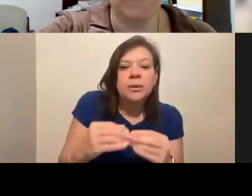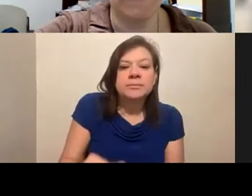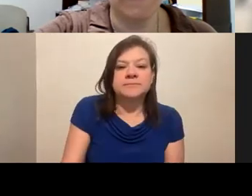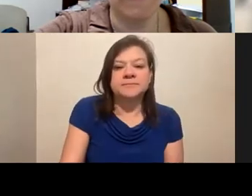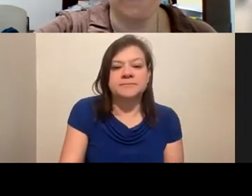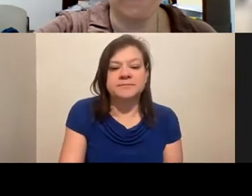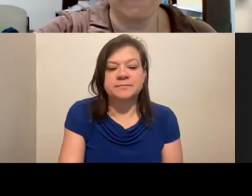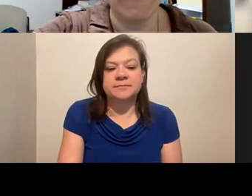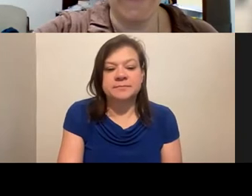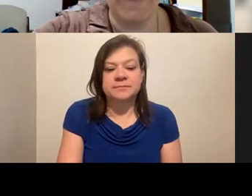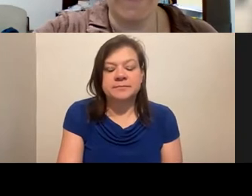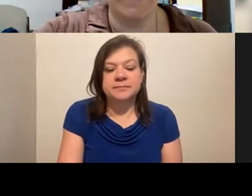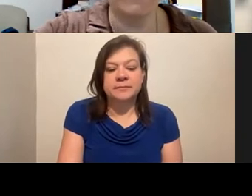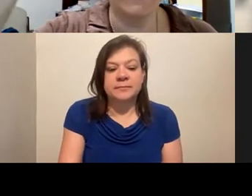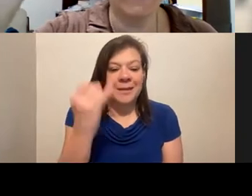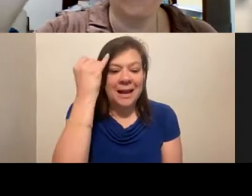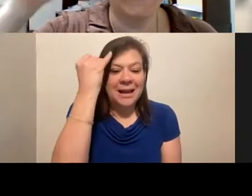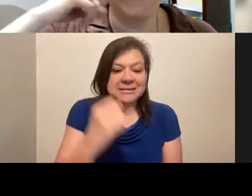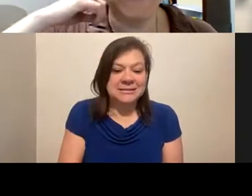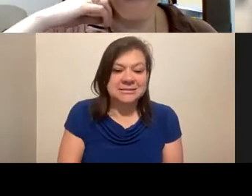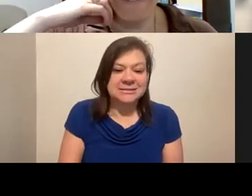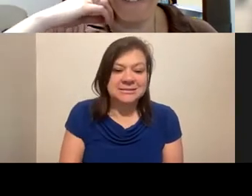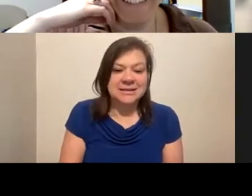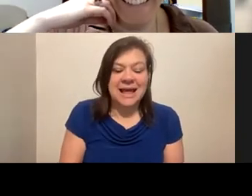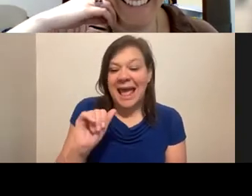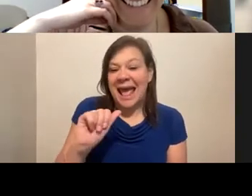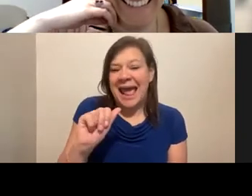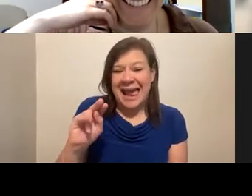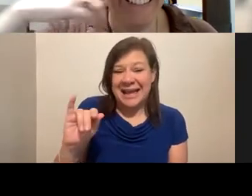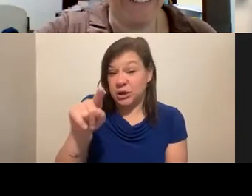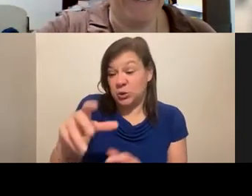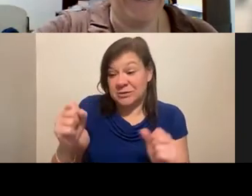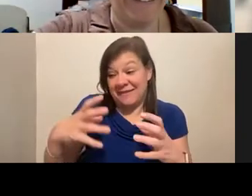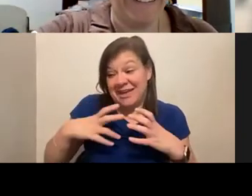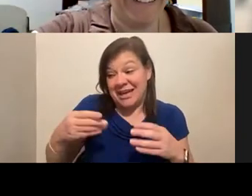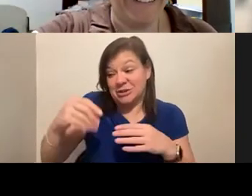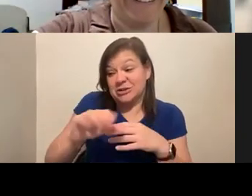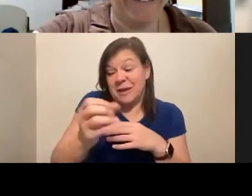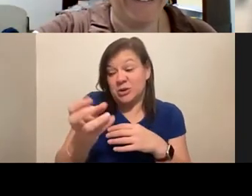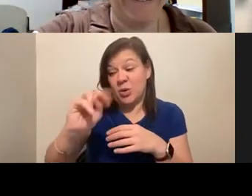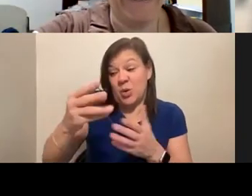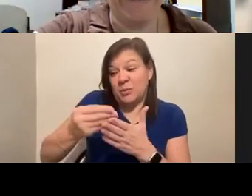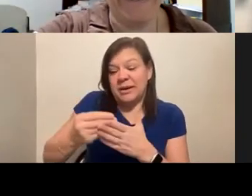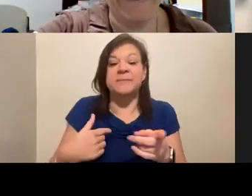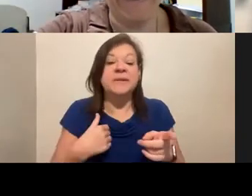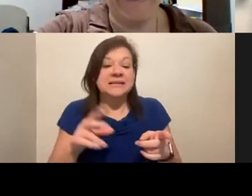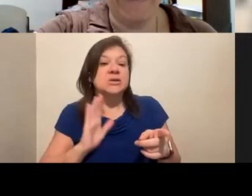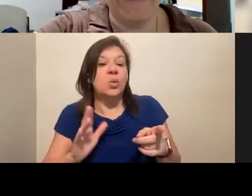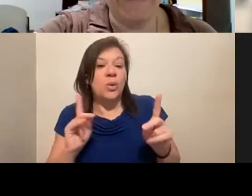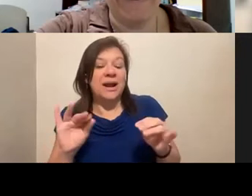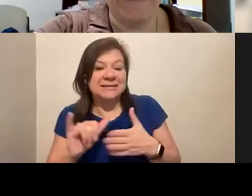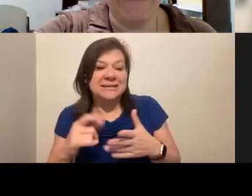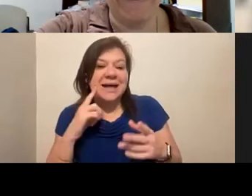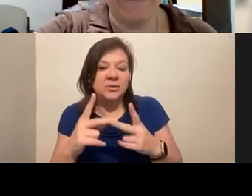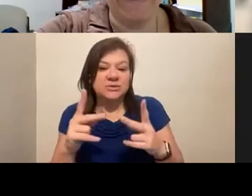Ideas on this. Annie, you take vacation and spend your own money. Well, and when I have done that have been situations where I have